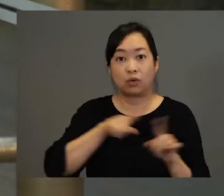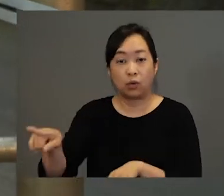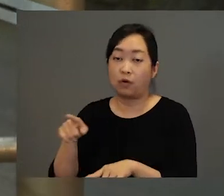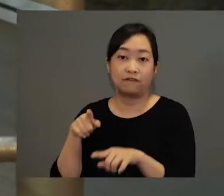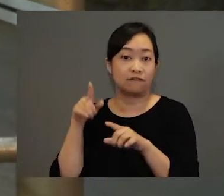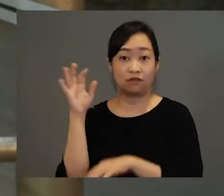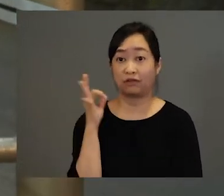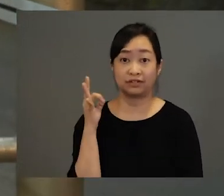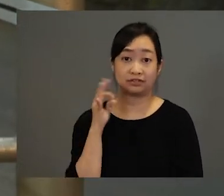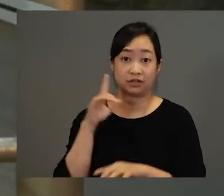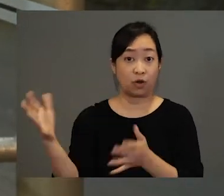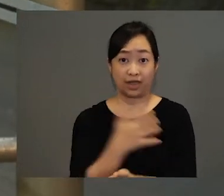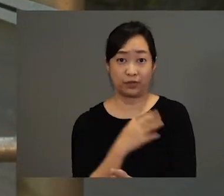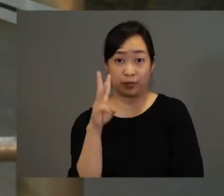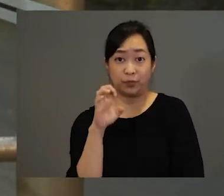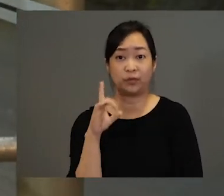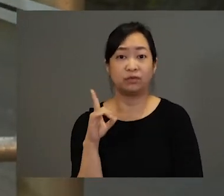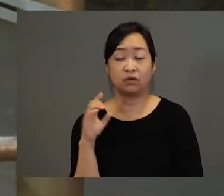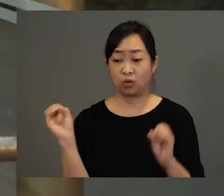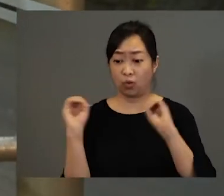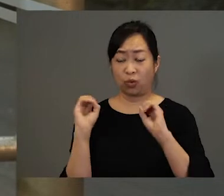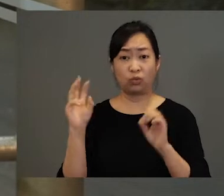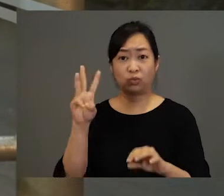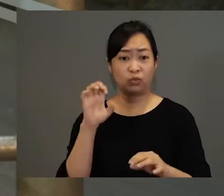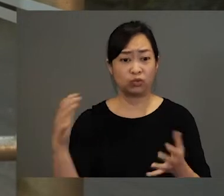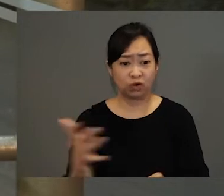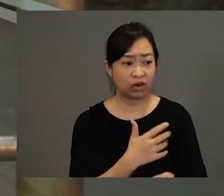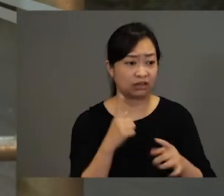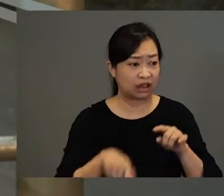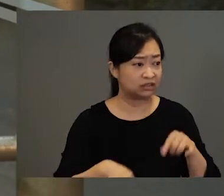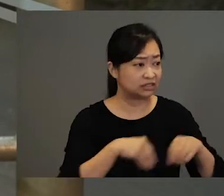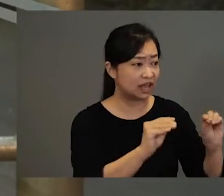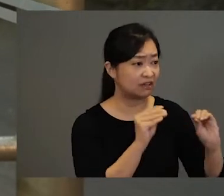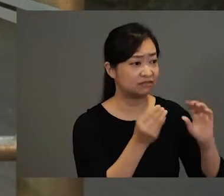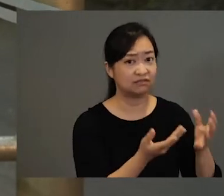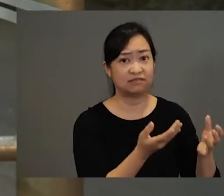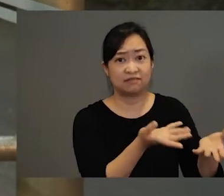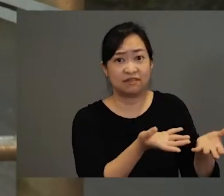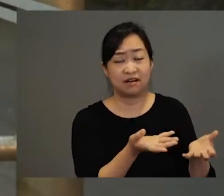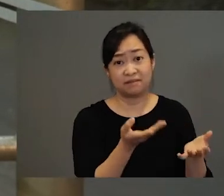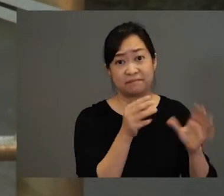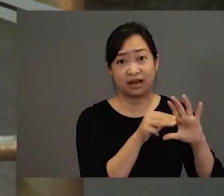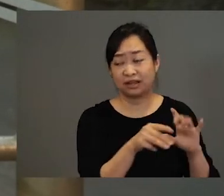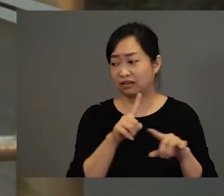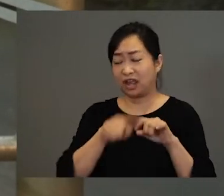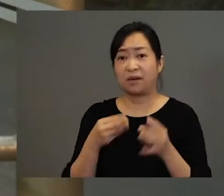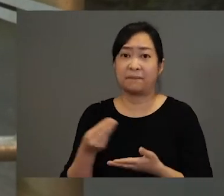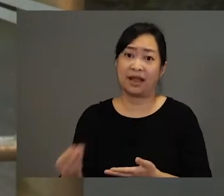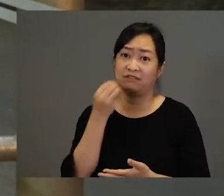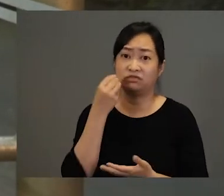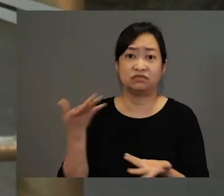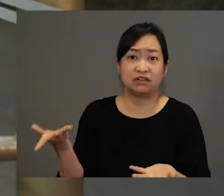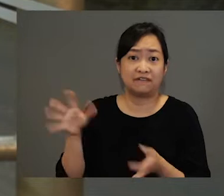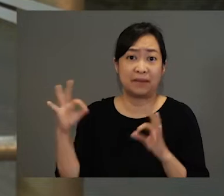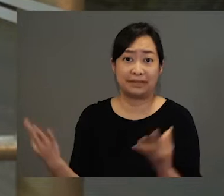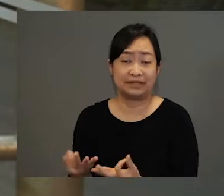the forest to collect wood. And so without wood to sell as firewood in the market, he couldn't buy food for his family. So